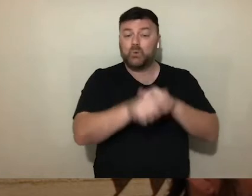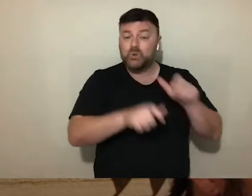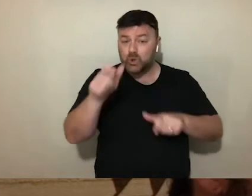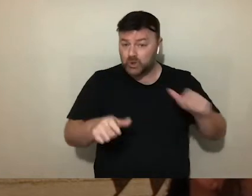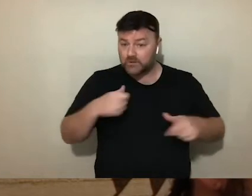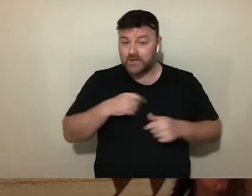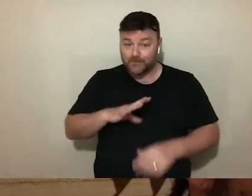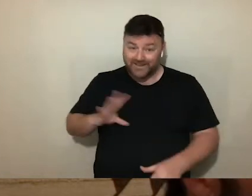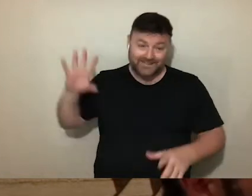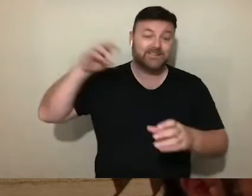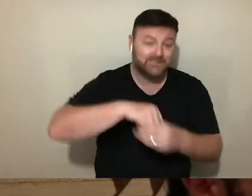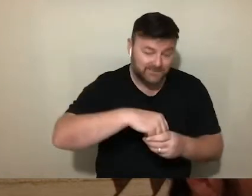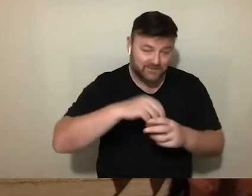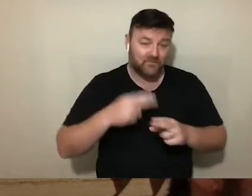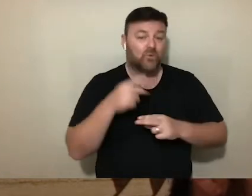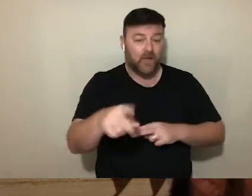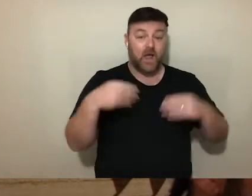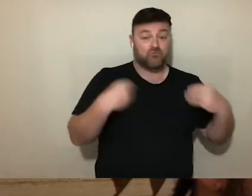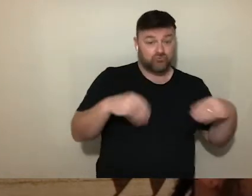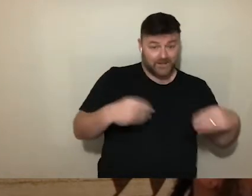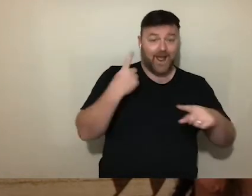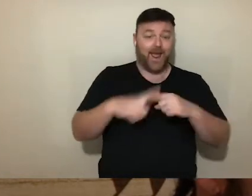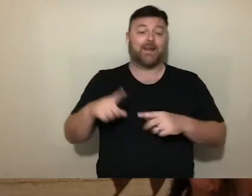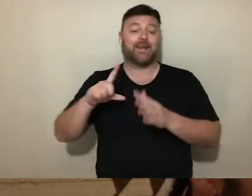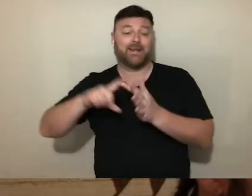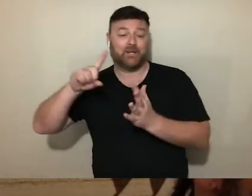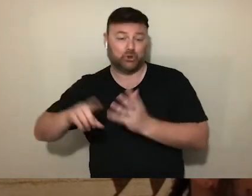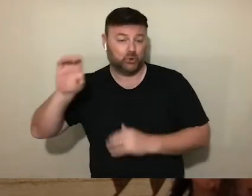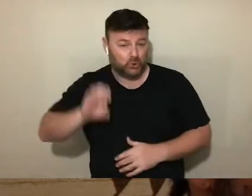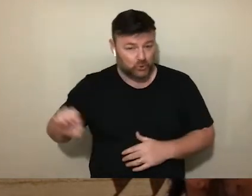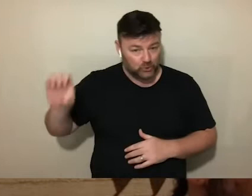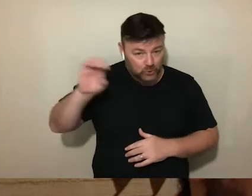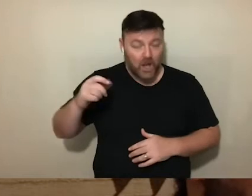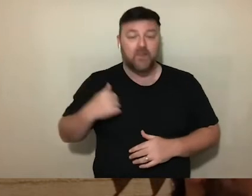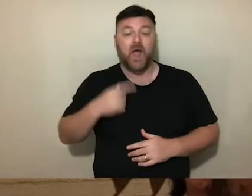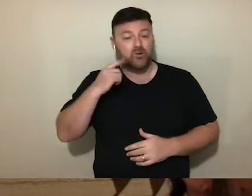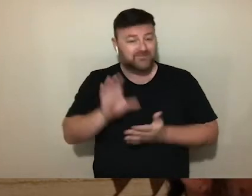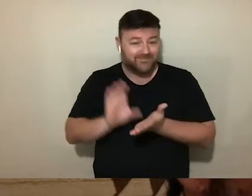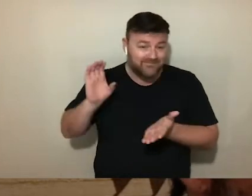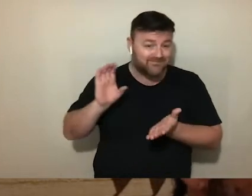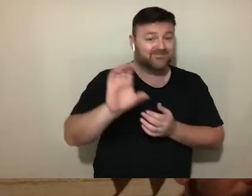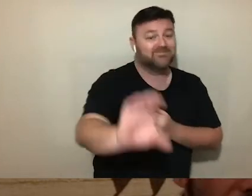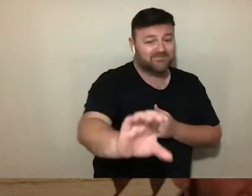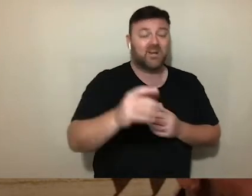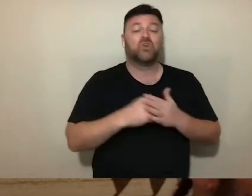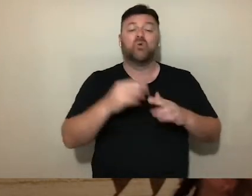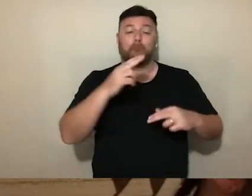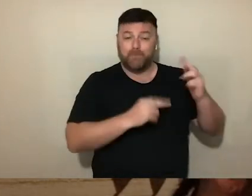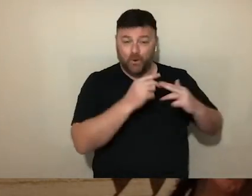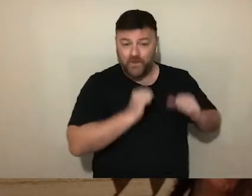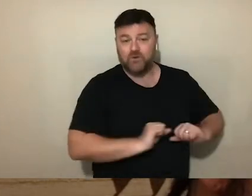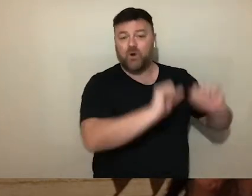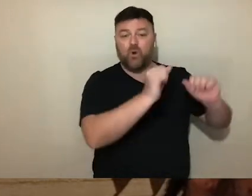within the competence of both the Greek state and the EU, who rather choose to invest millions in building their own security apparatus.